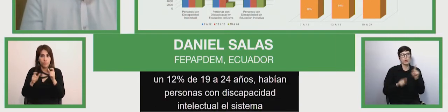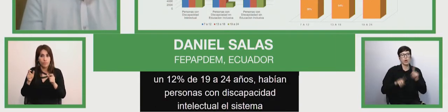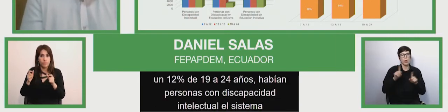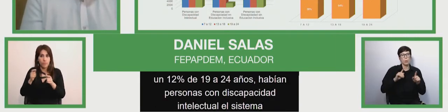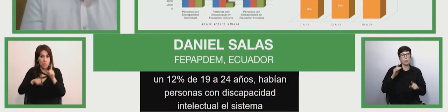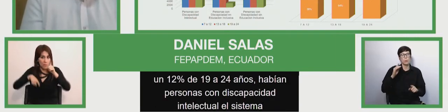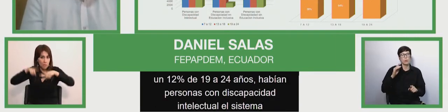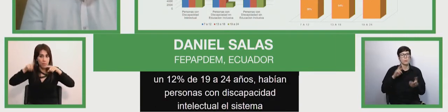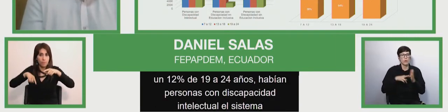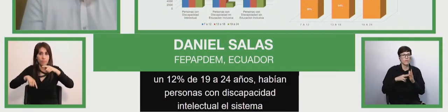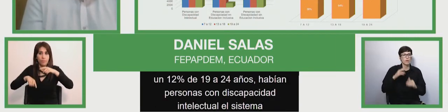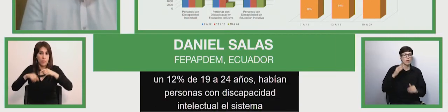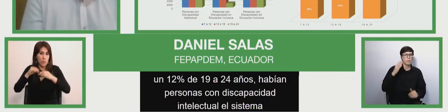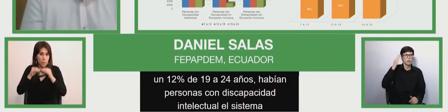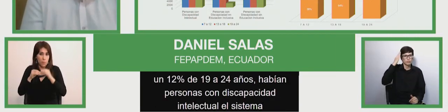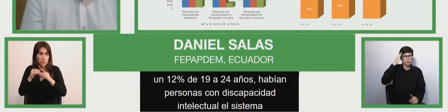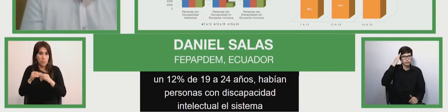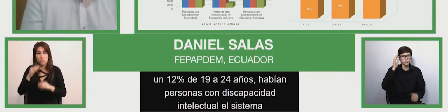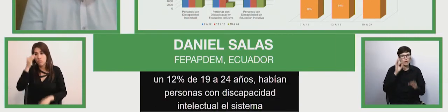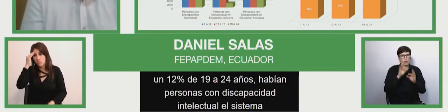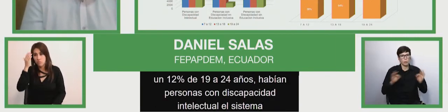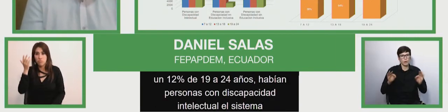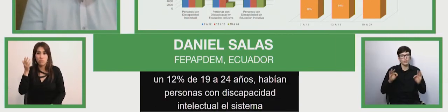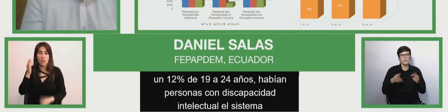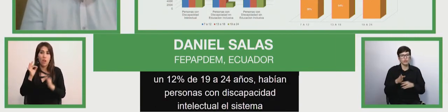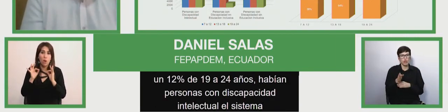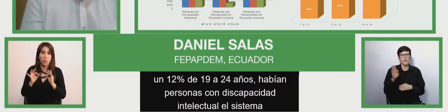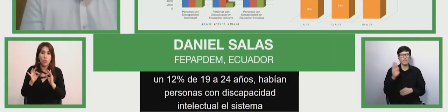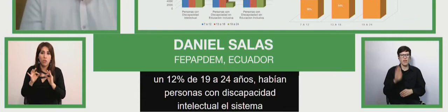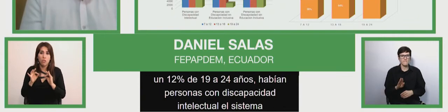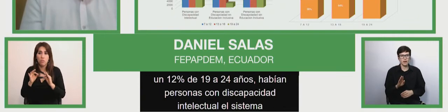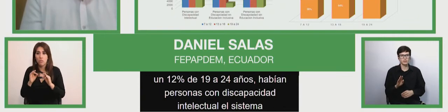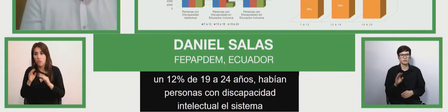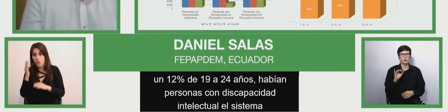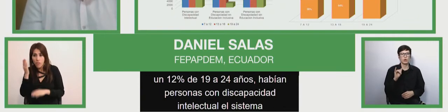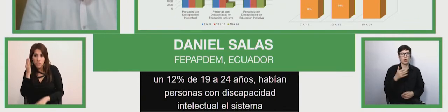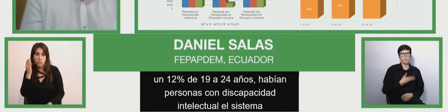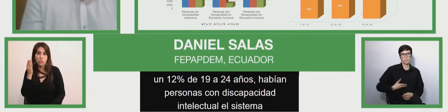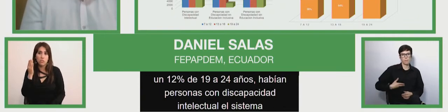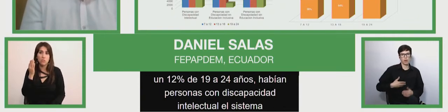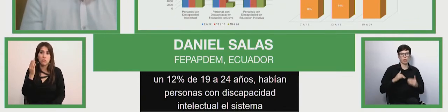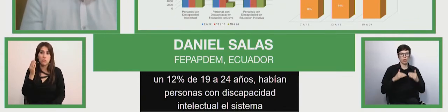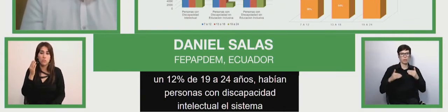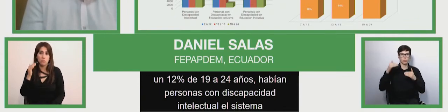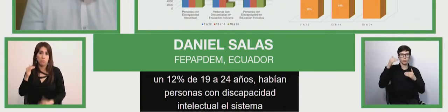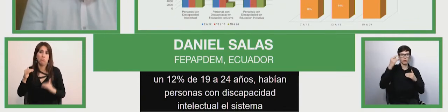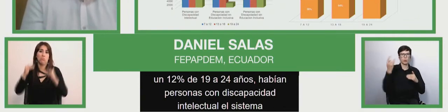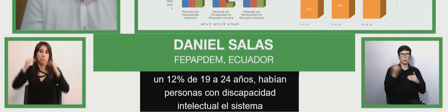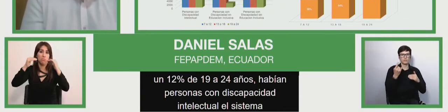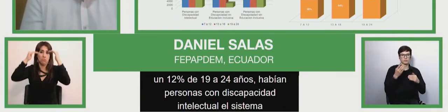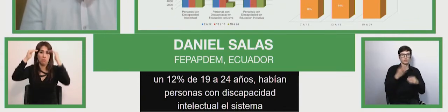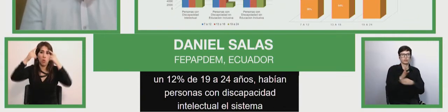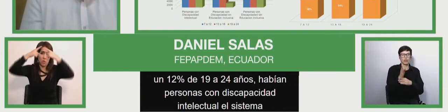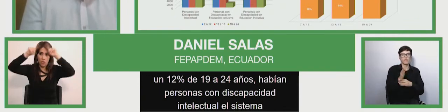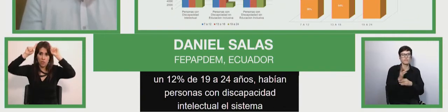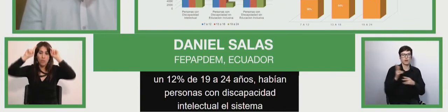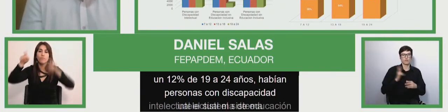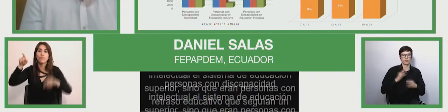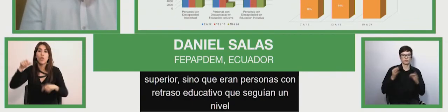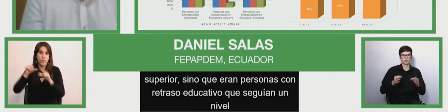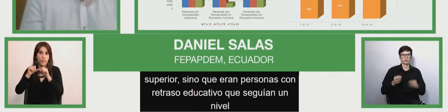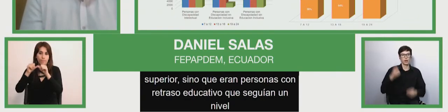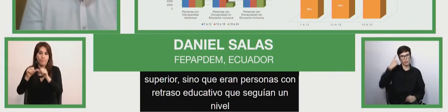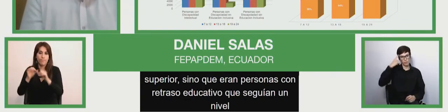a learning backlog who would follow the baccalaureate and would report in in official data but